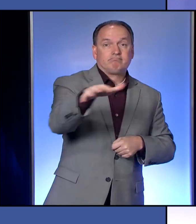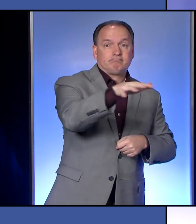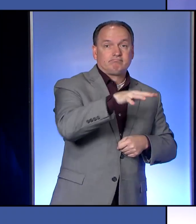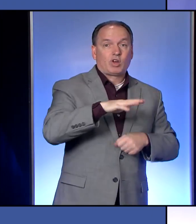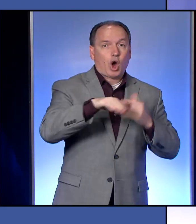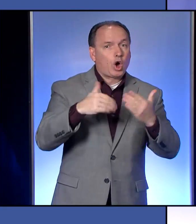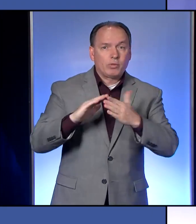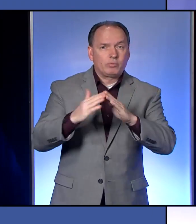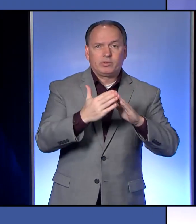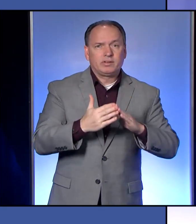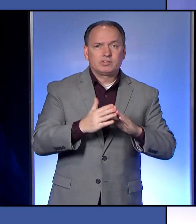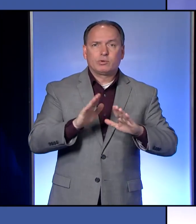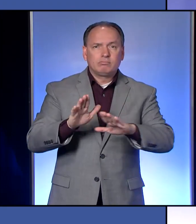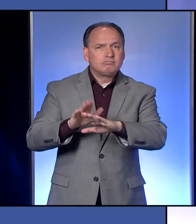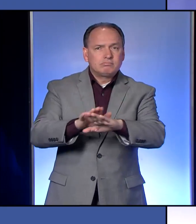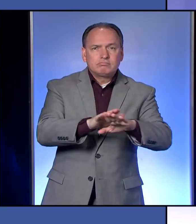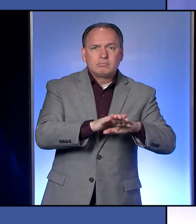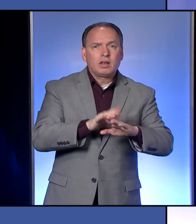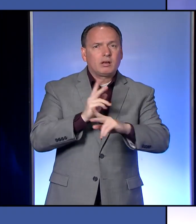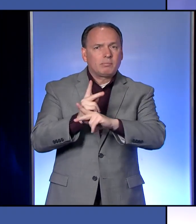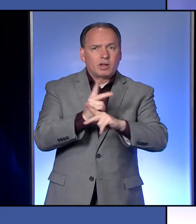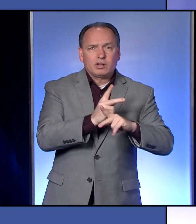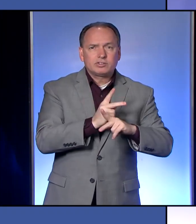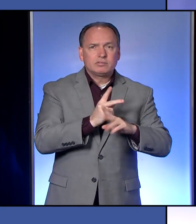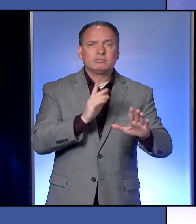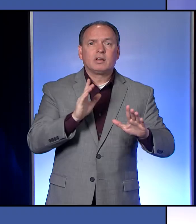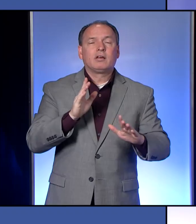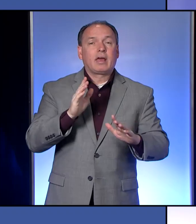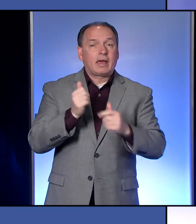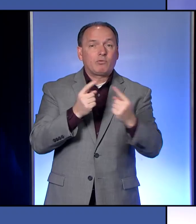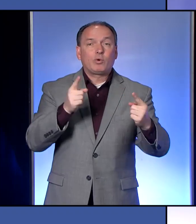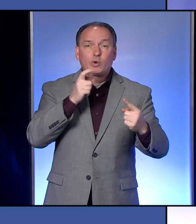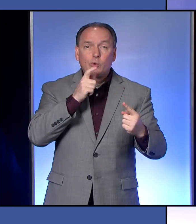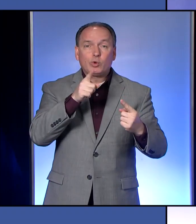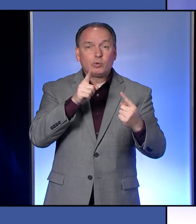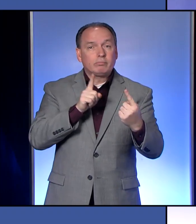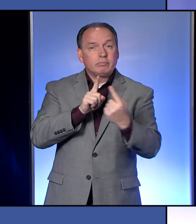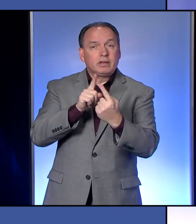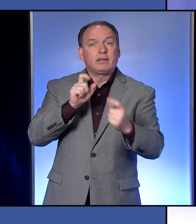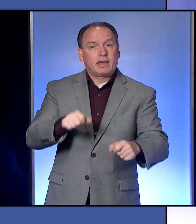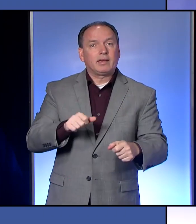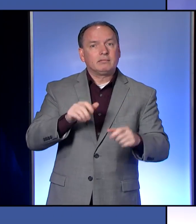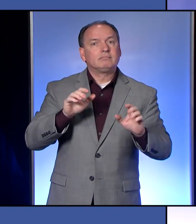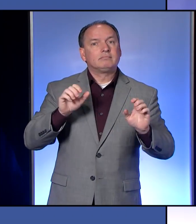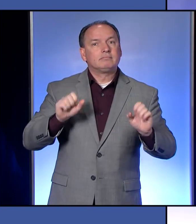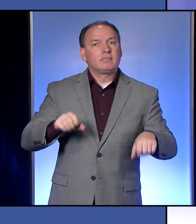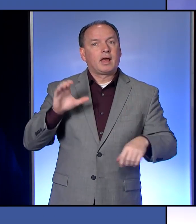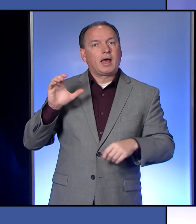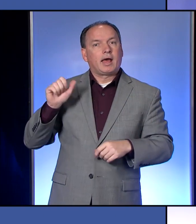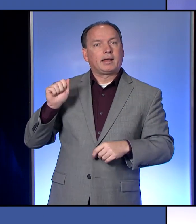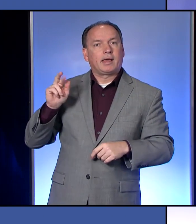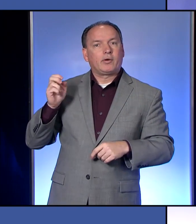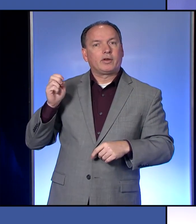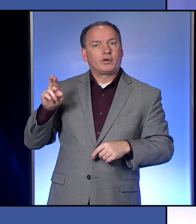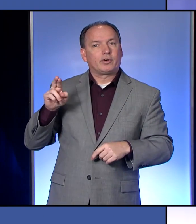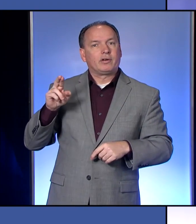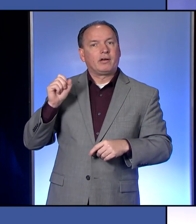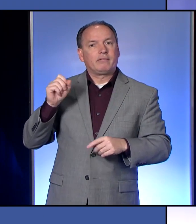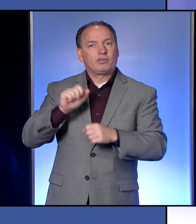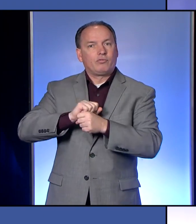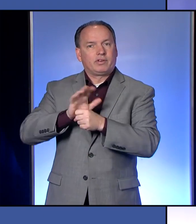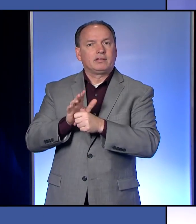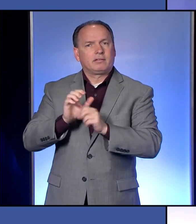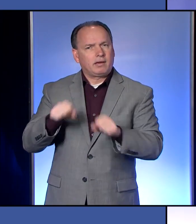use caution that every person you come in contact with could be a carrier for COVID-19. I think,